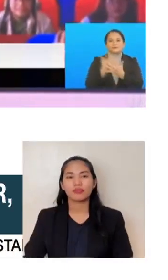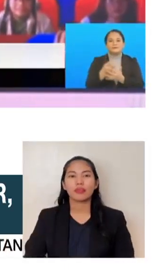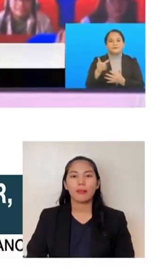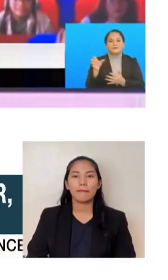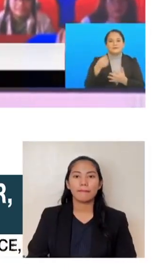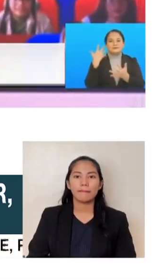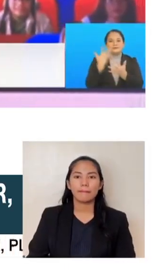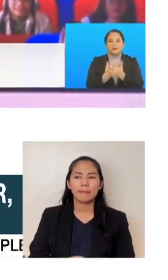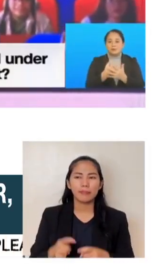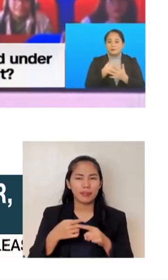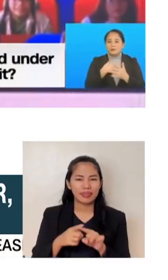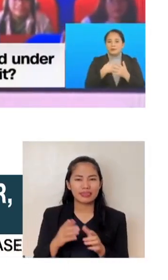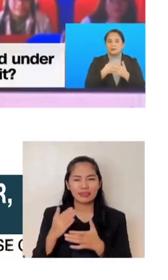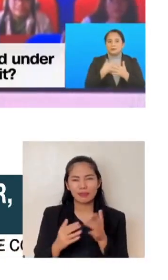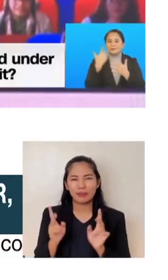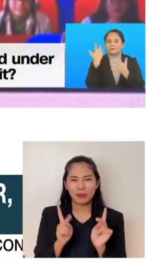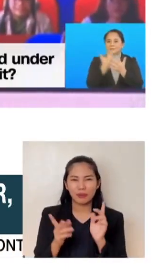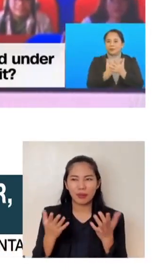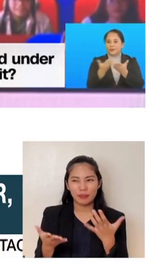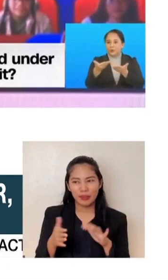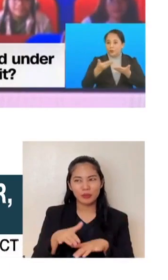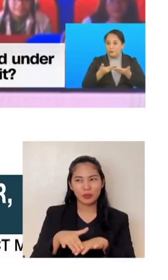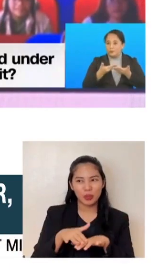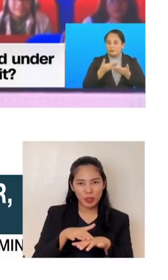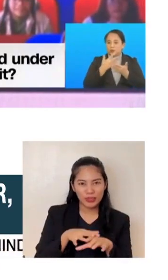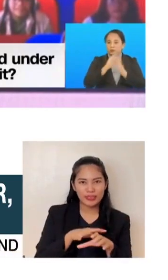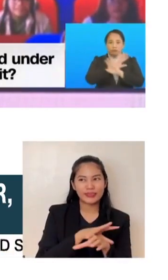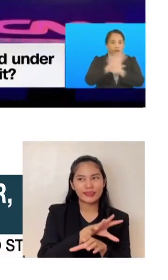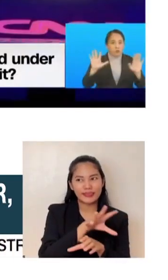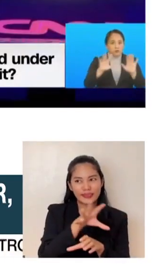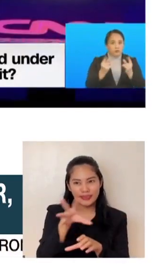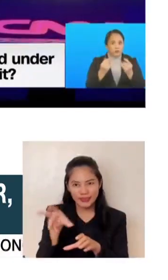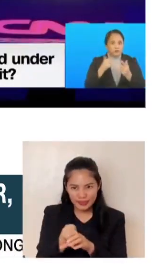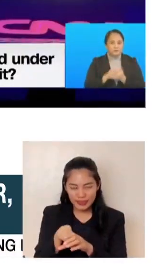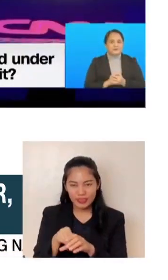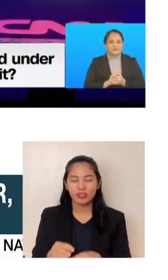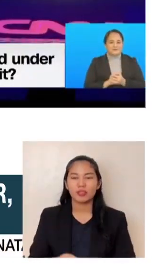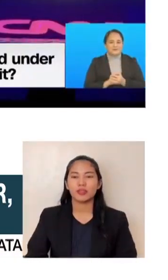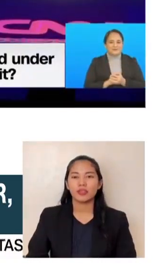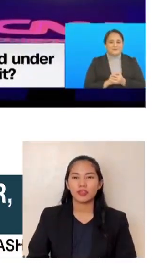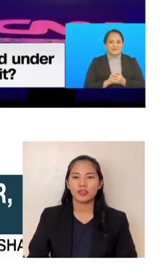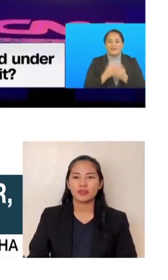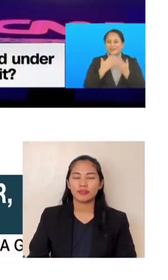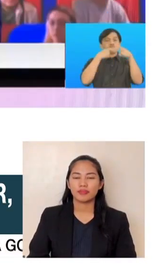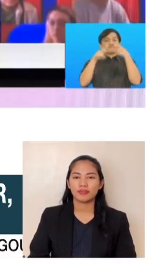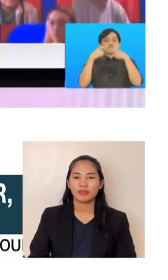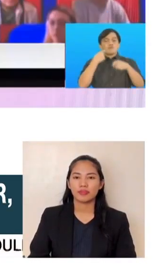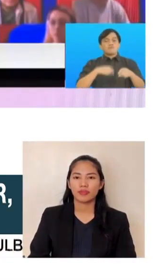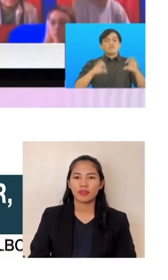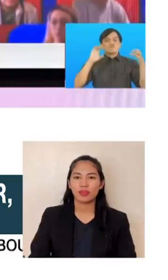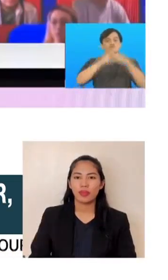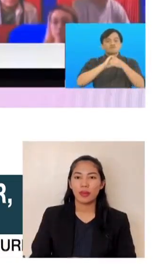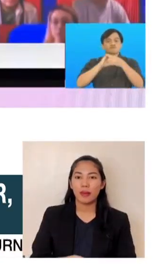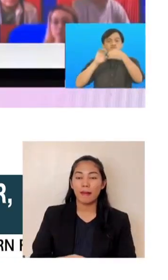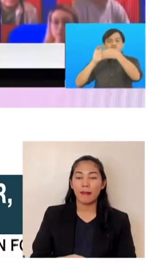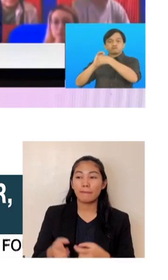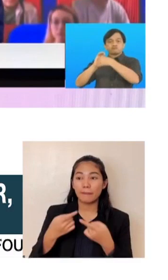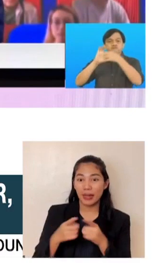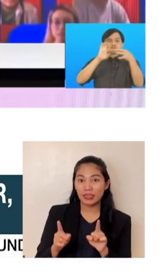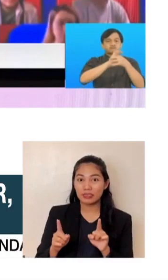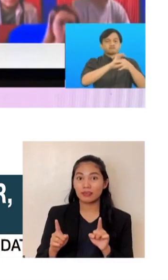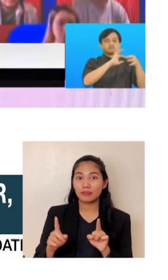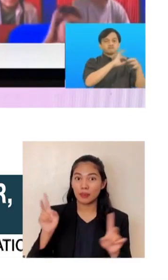normalize ideological positions in national election. I think that's very good for electoral maturity of this country.